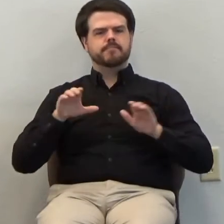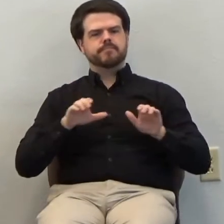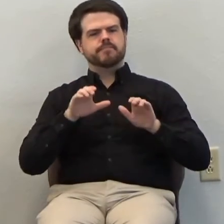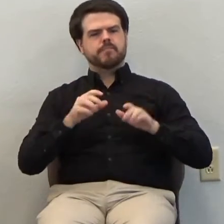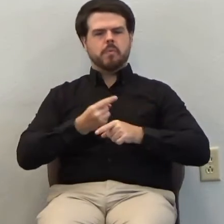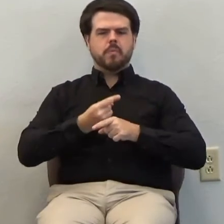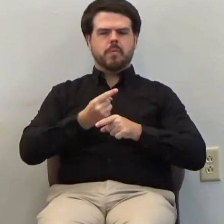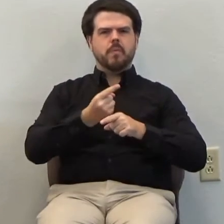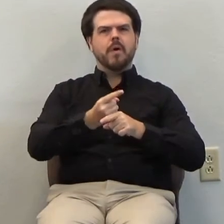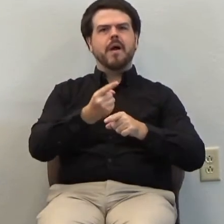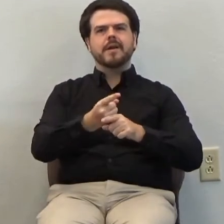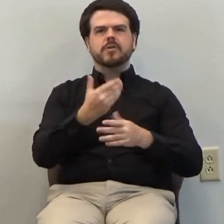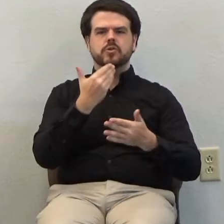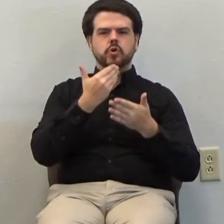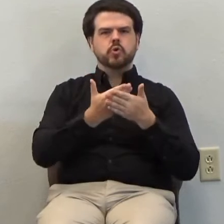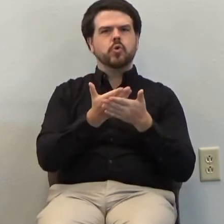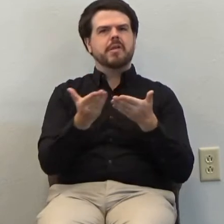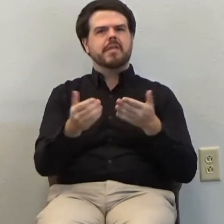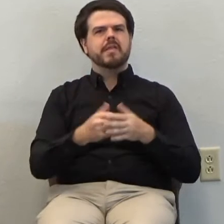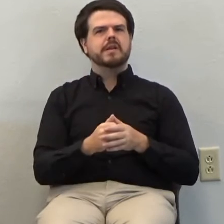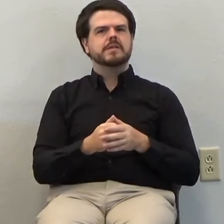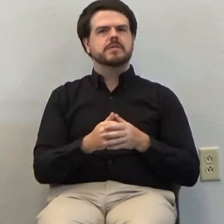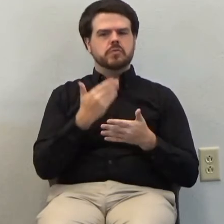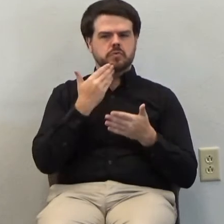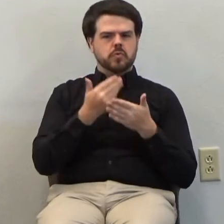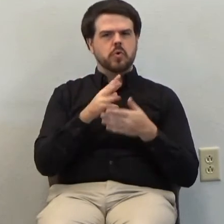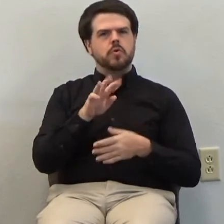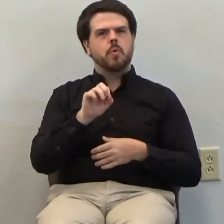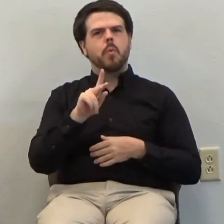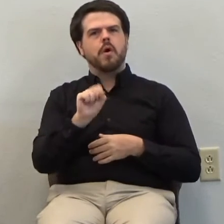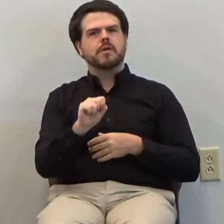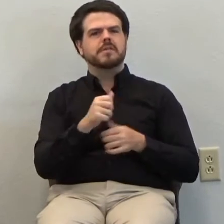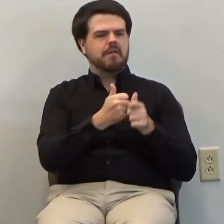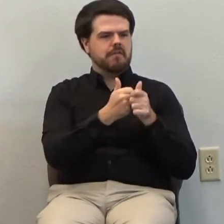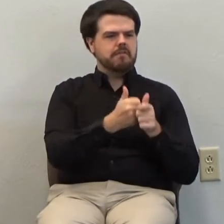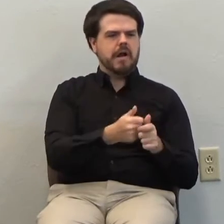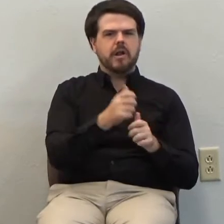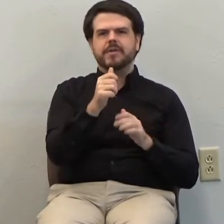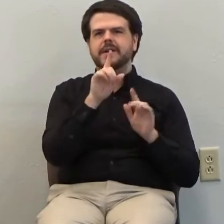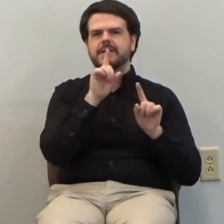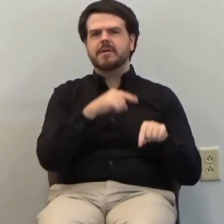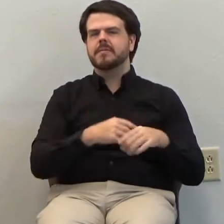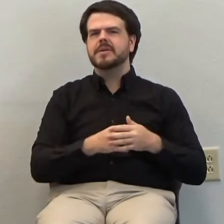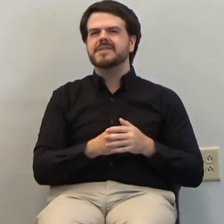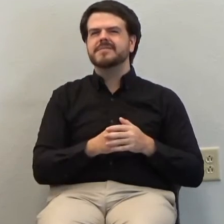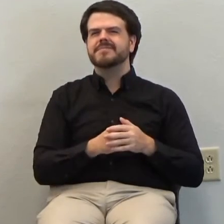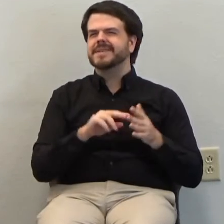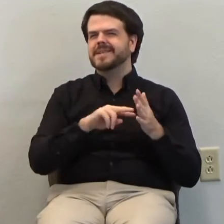do all those good, all these things that the Bible says. That doesn't mean we've submitted to Christ.